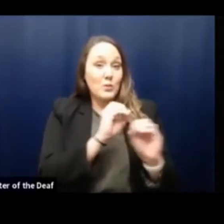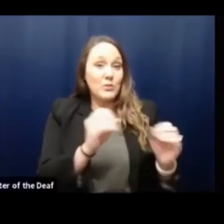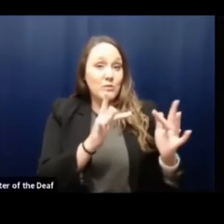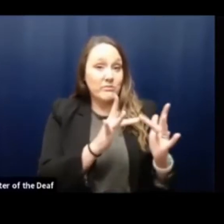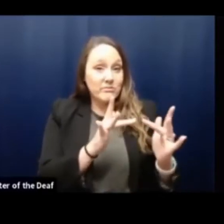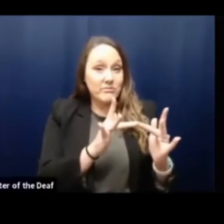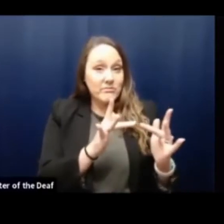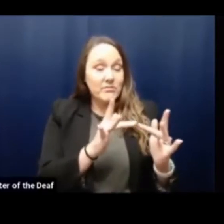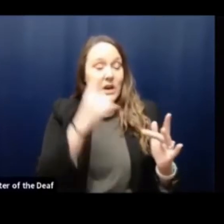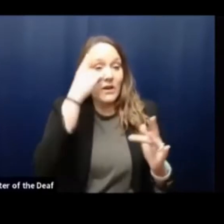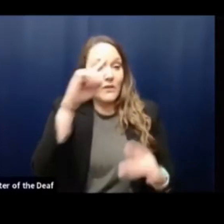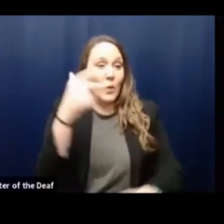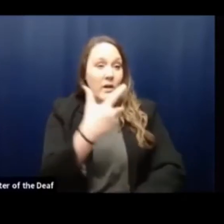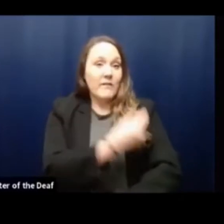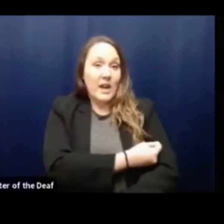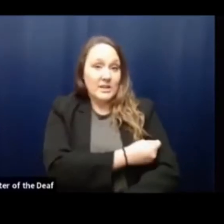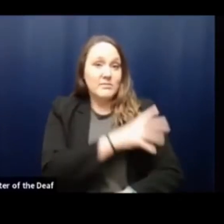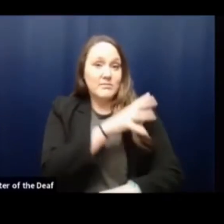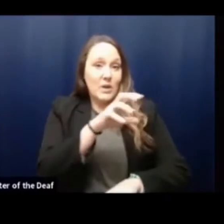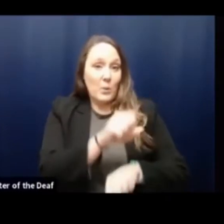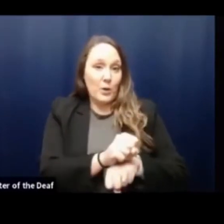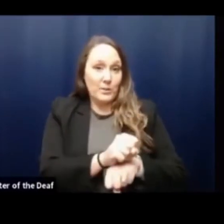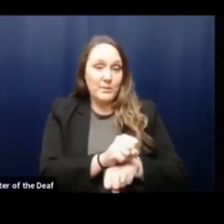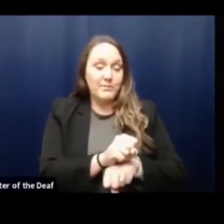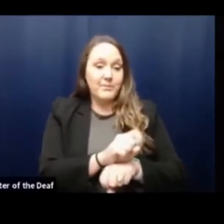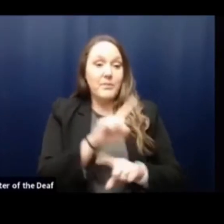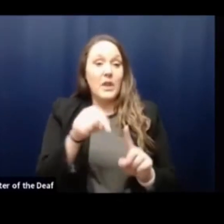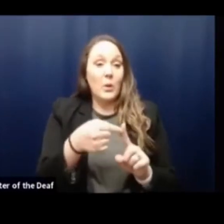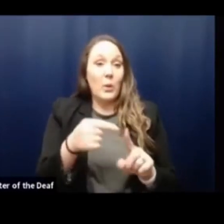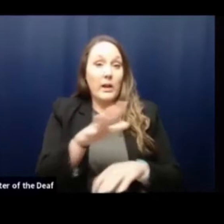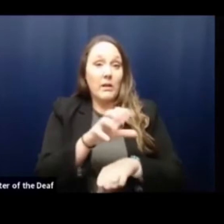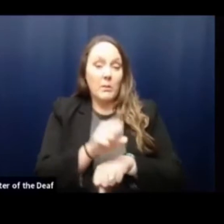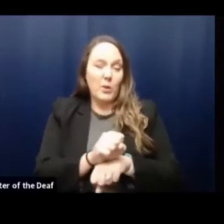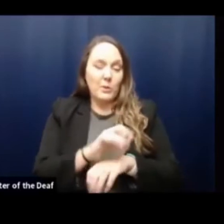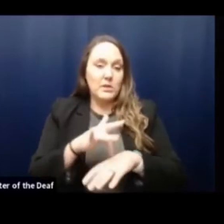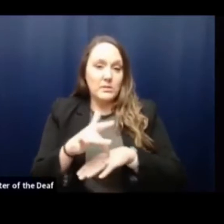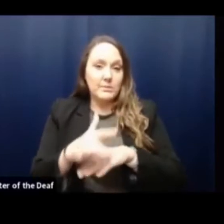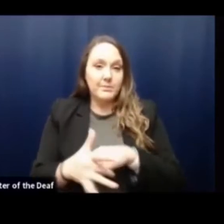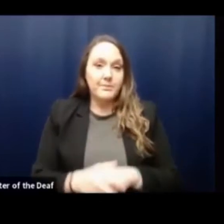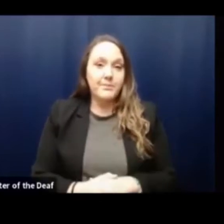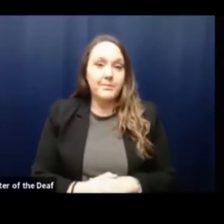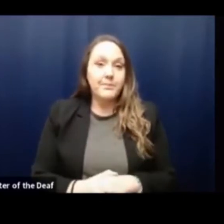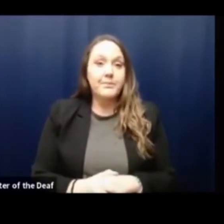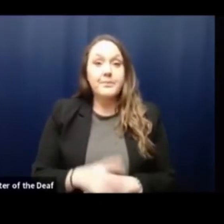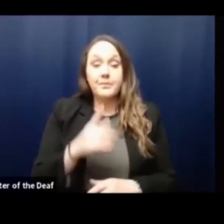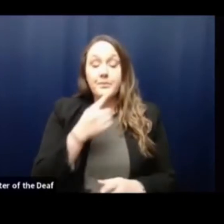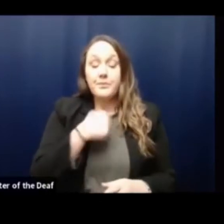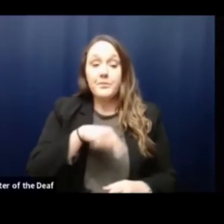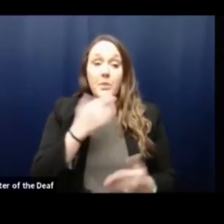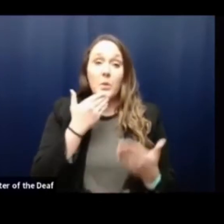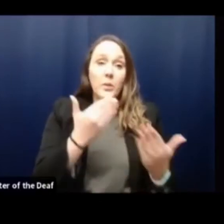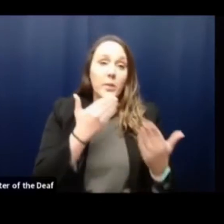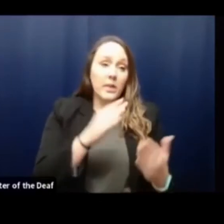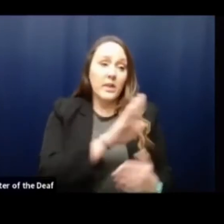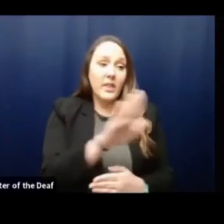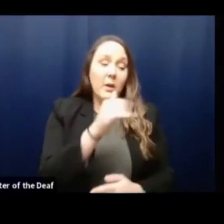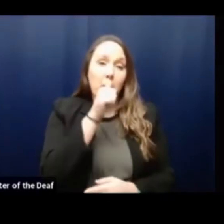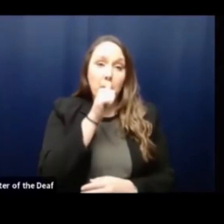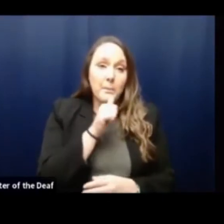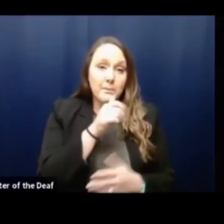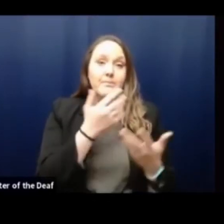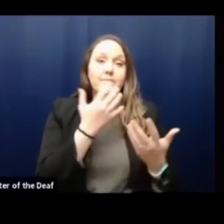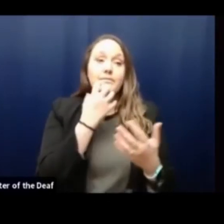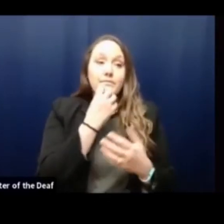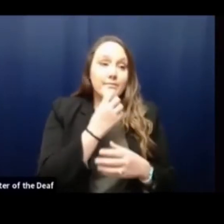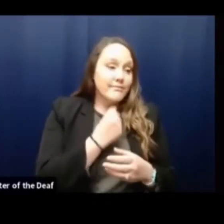for vaccine appointments when appointments have been available. We are grateful for their patience and commitment to